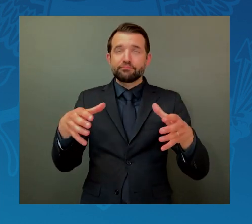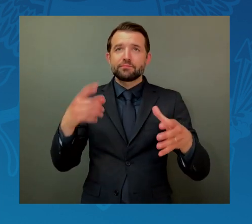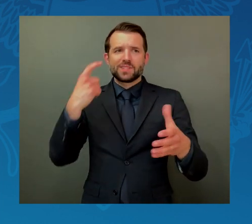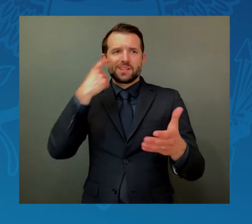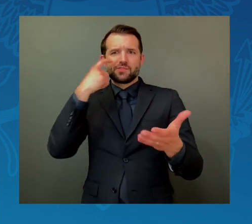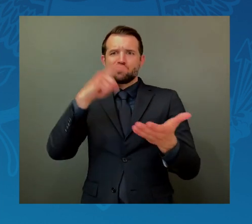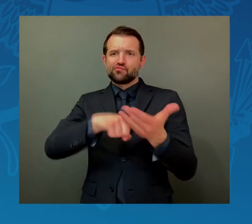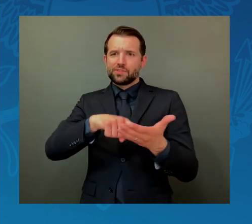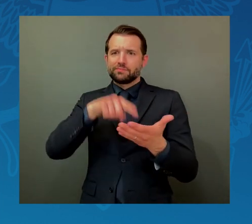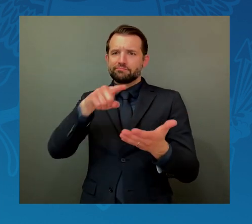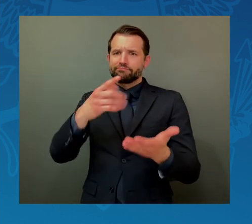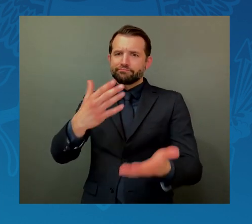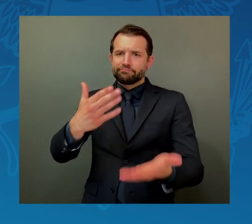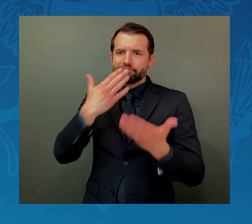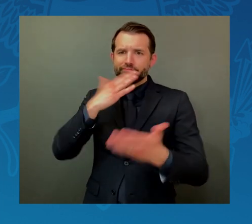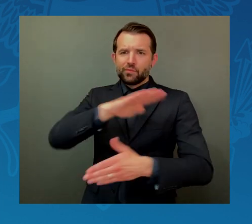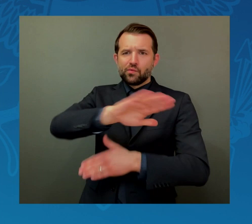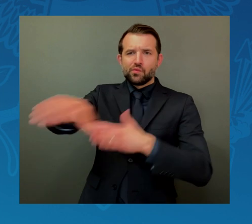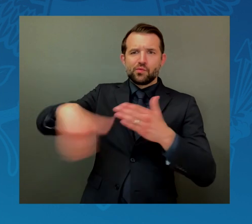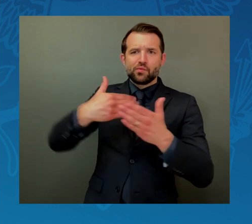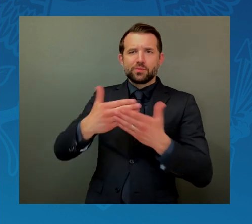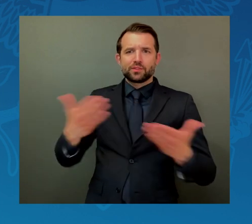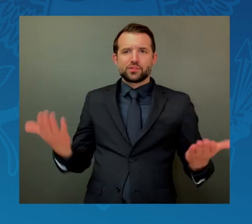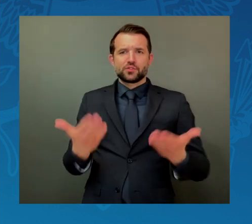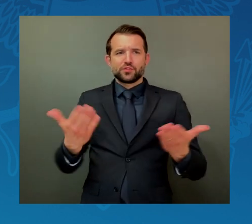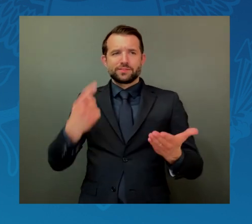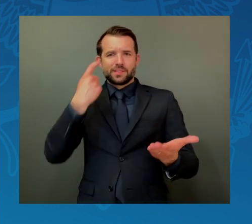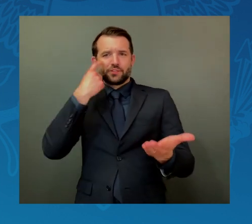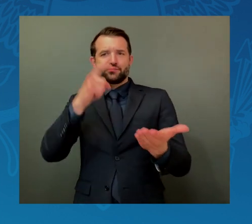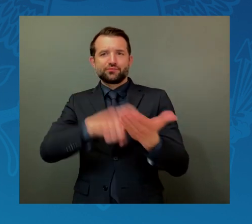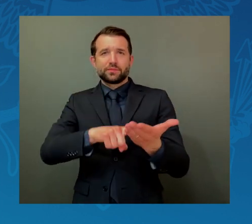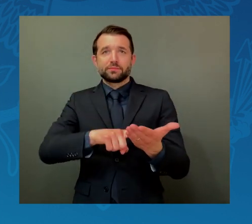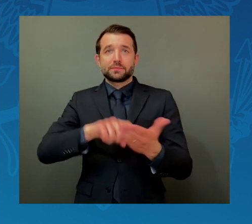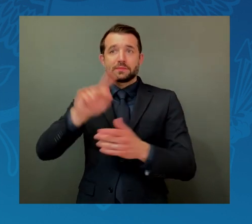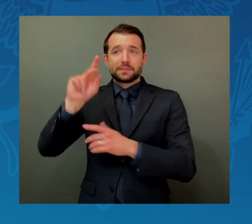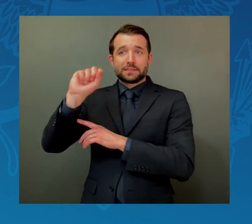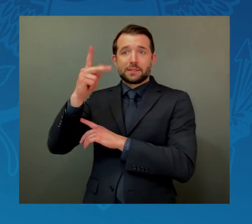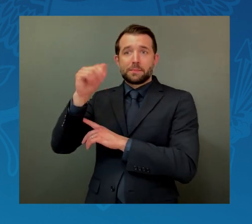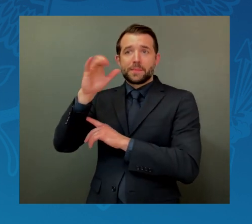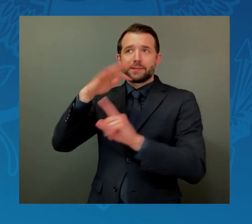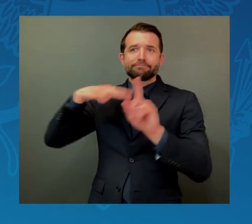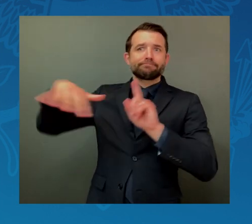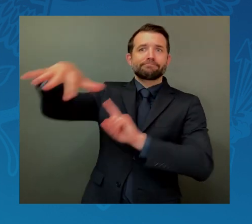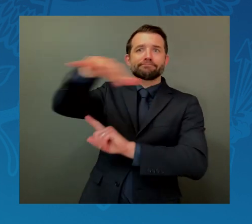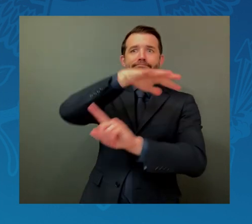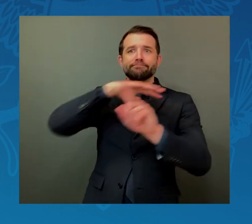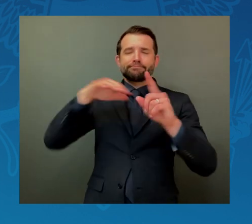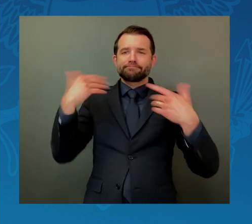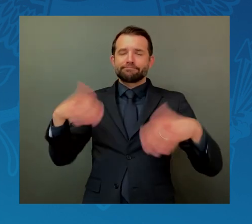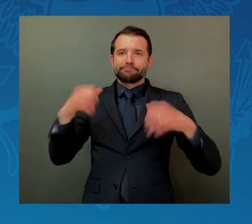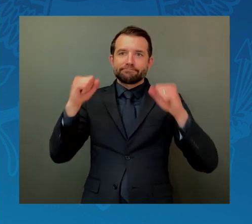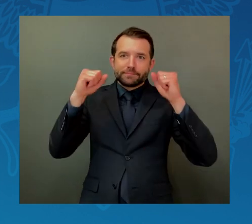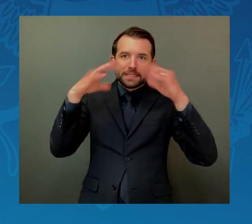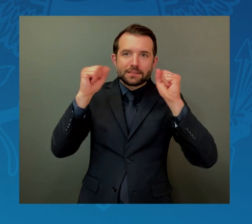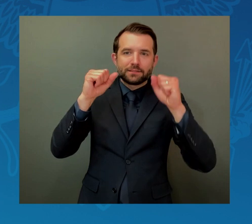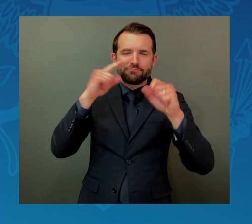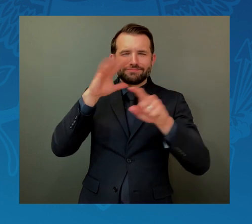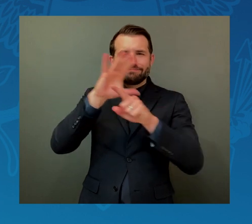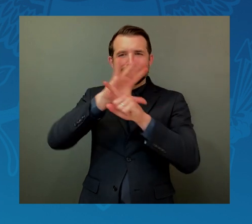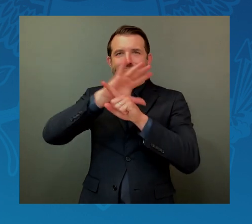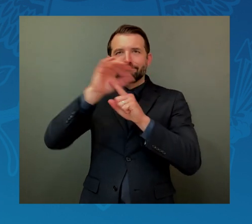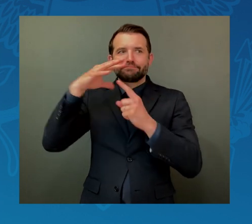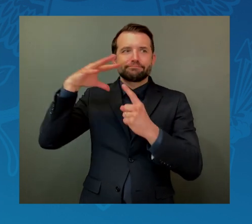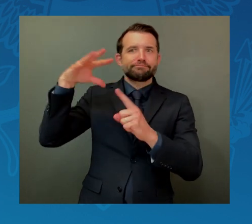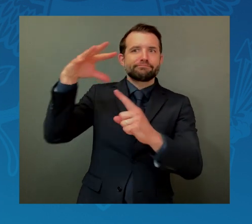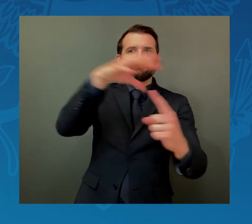space is. Whether it is satellites that orbit the earth, humans